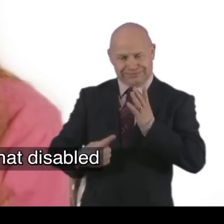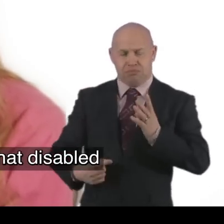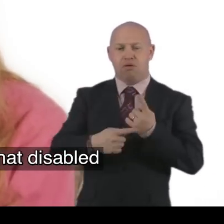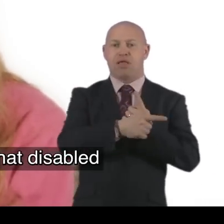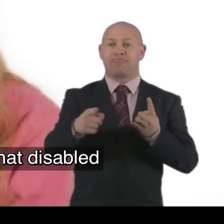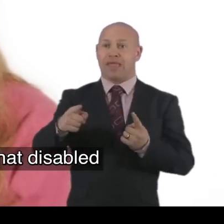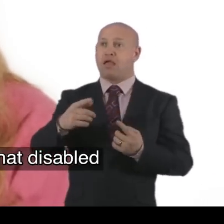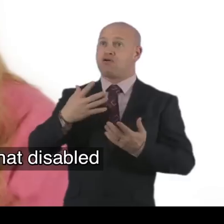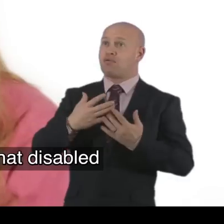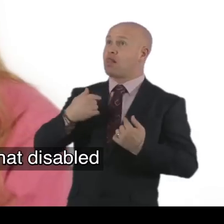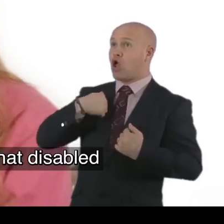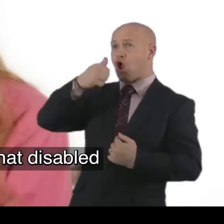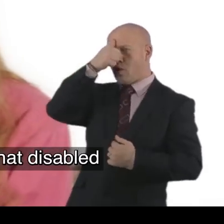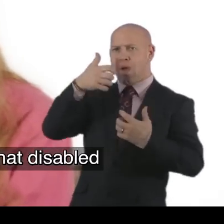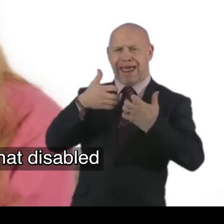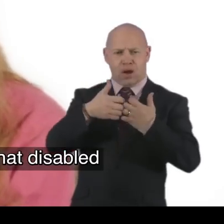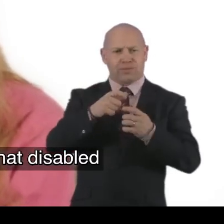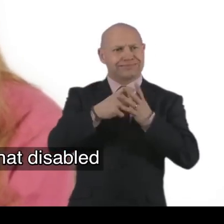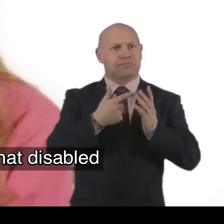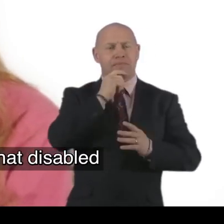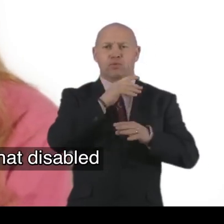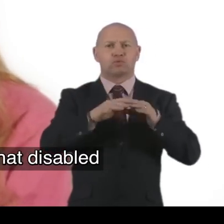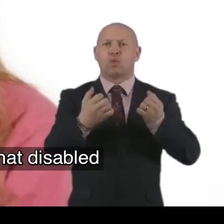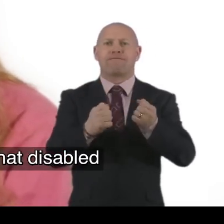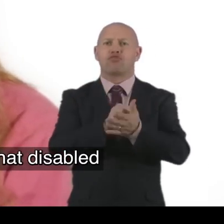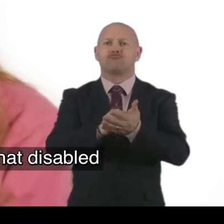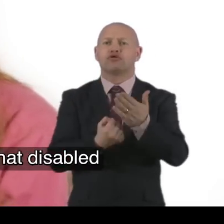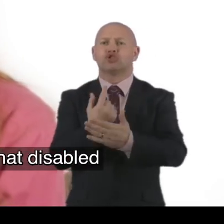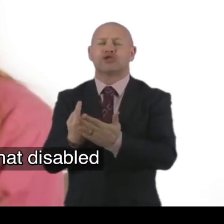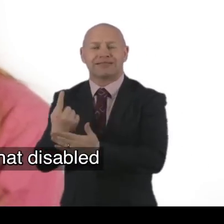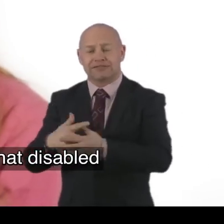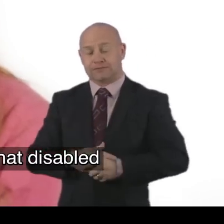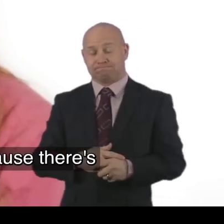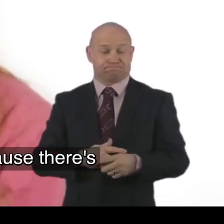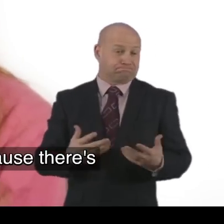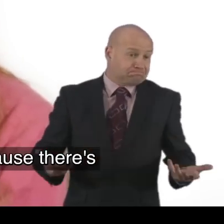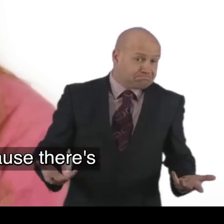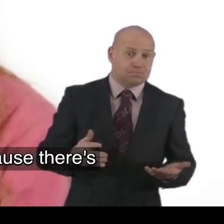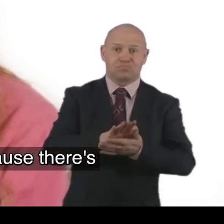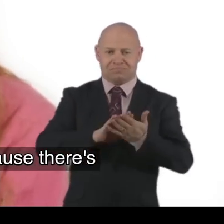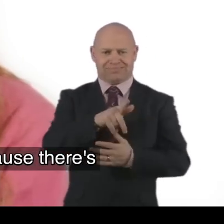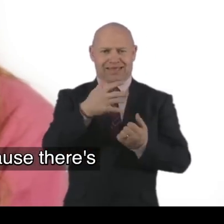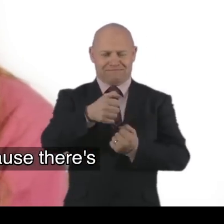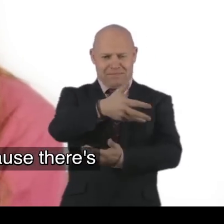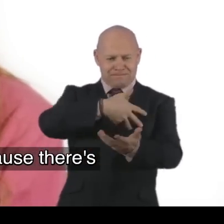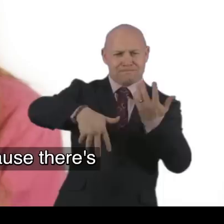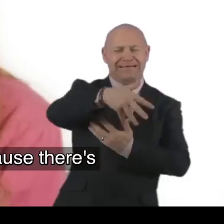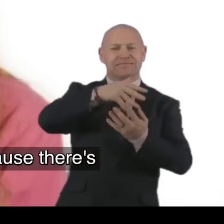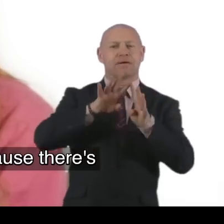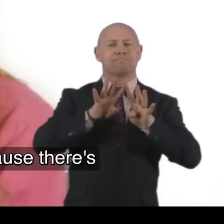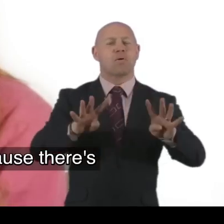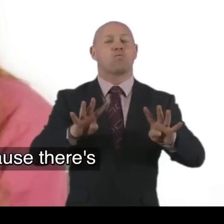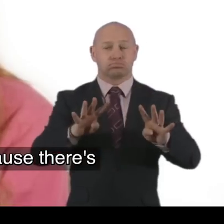disabled, know about the problems that disabled people have getting services. And I think we can have our point of views heard.